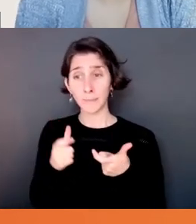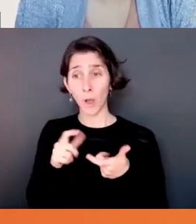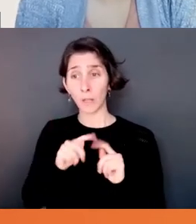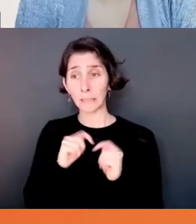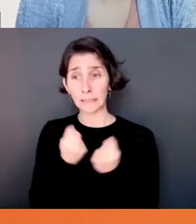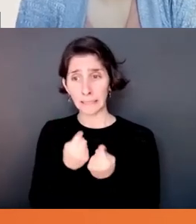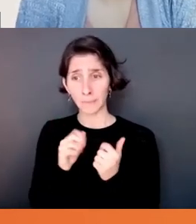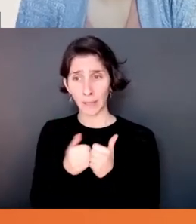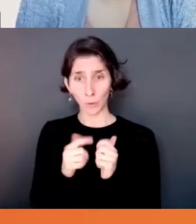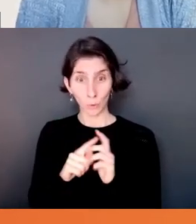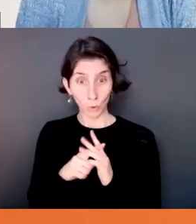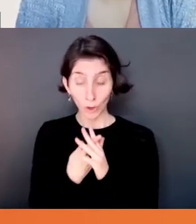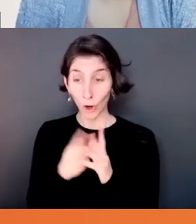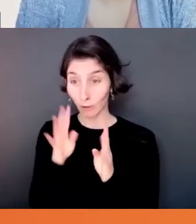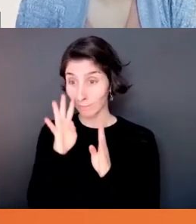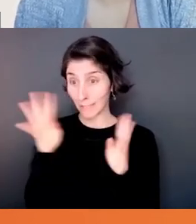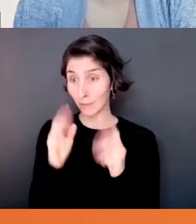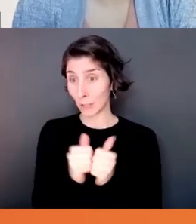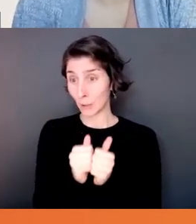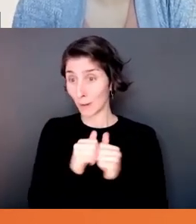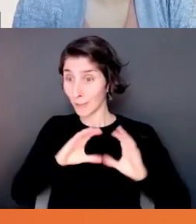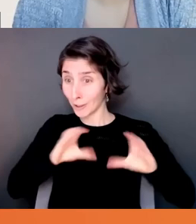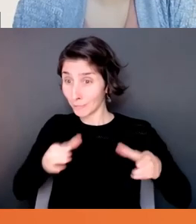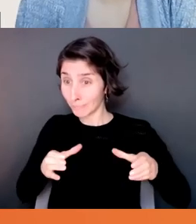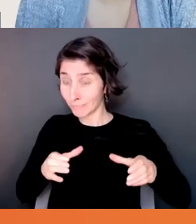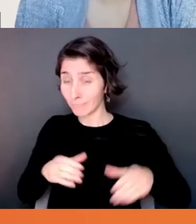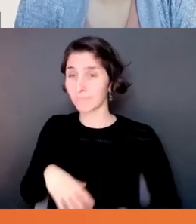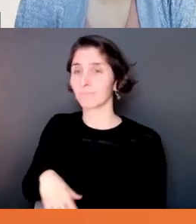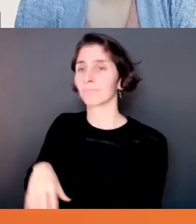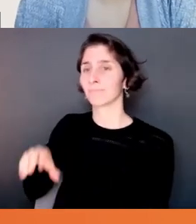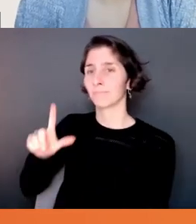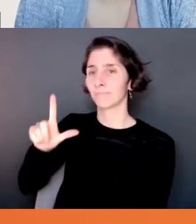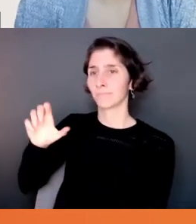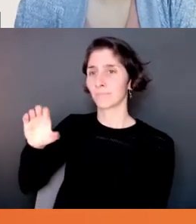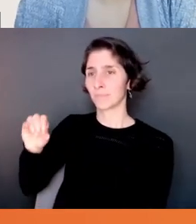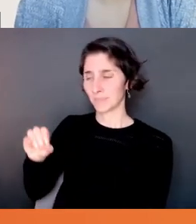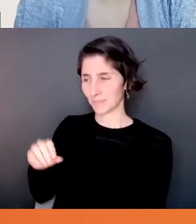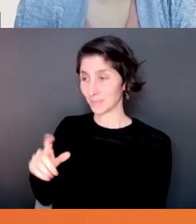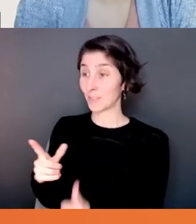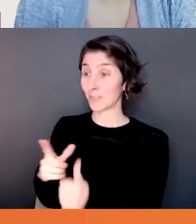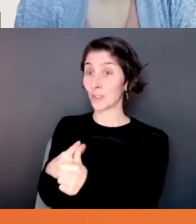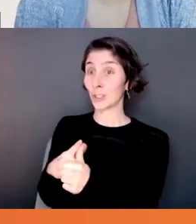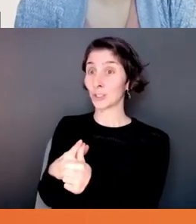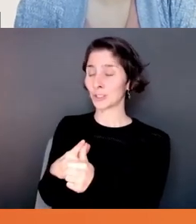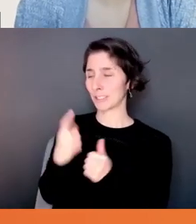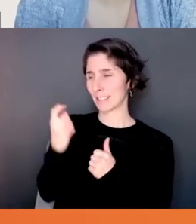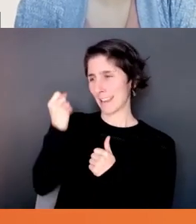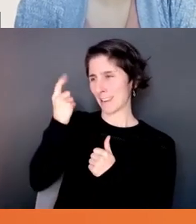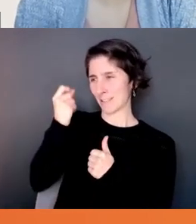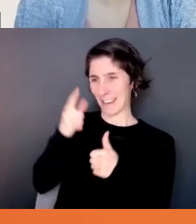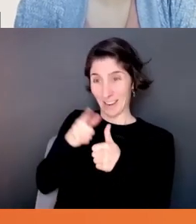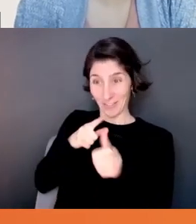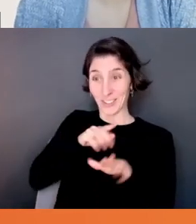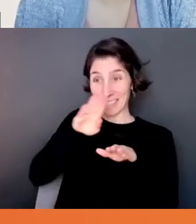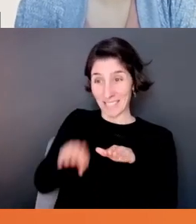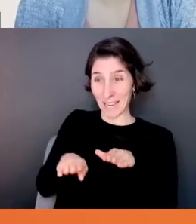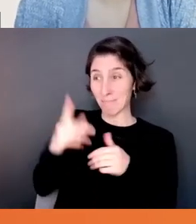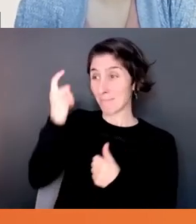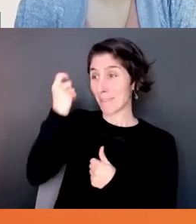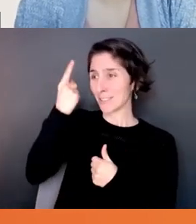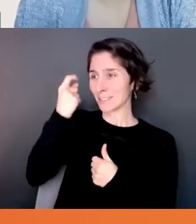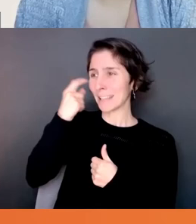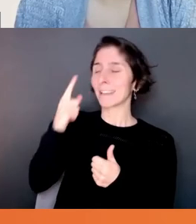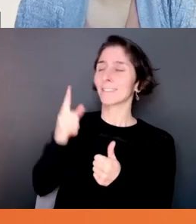on innovating together. Yeah. Well, I would tell you to understand first. I would tell you to start doing observation.